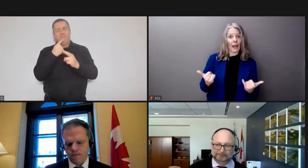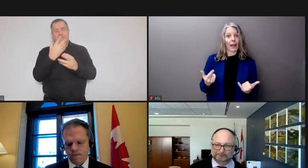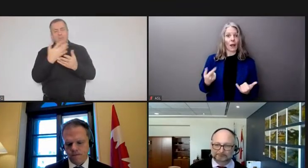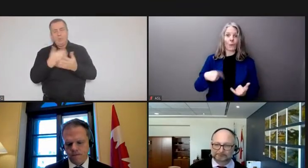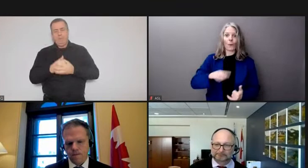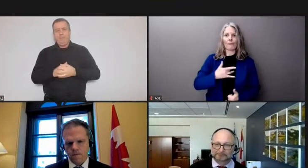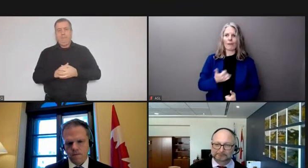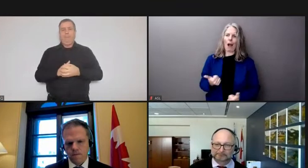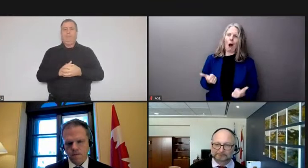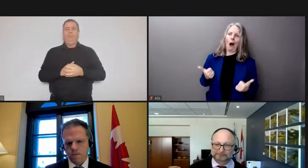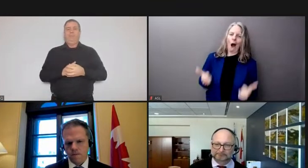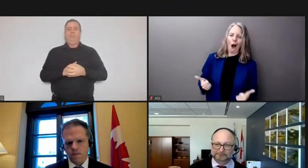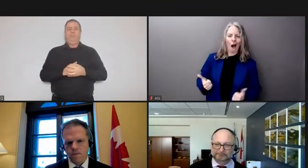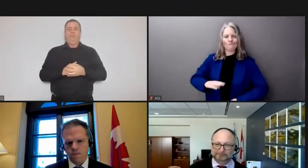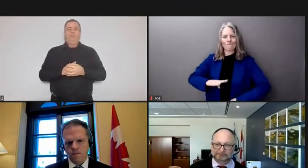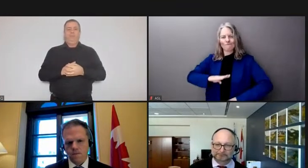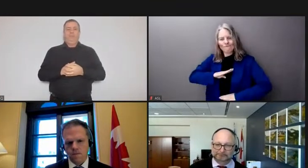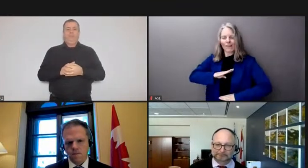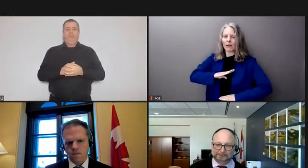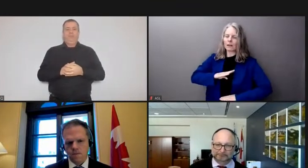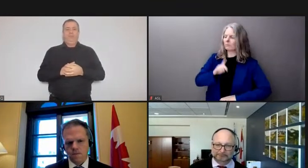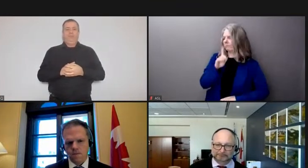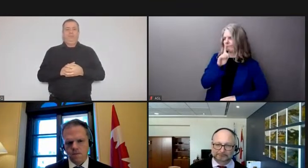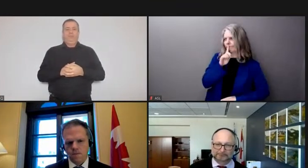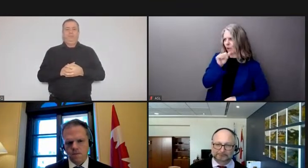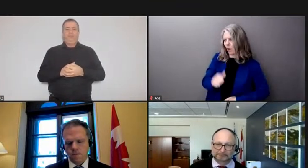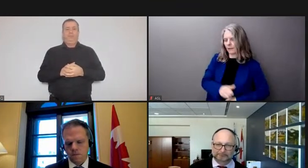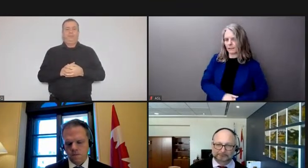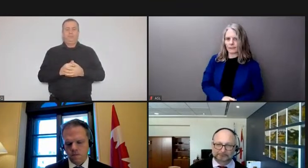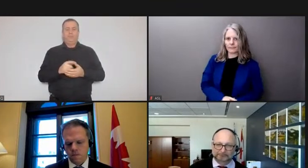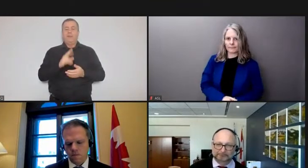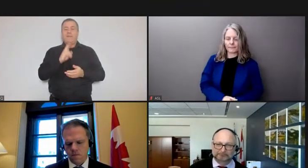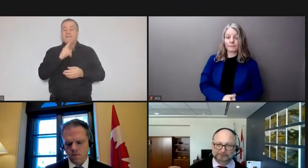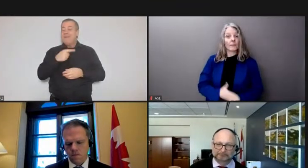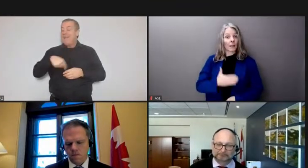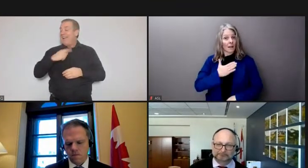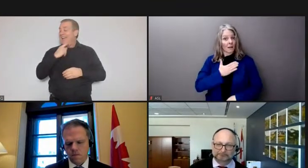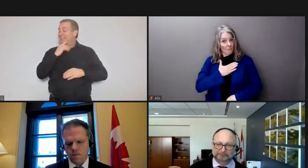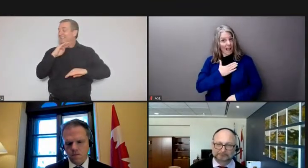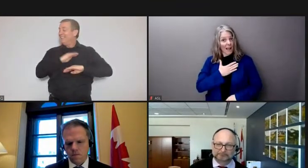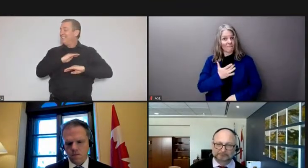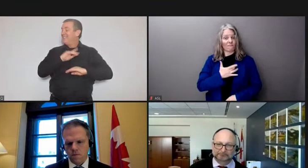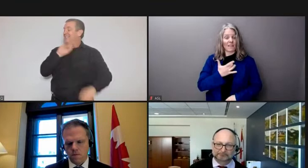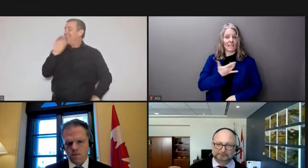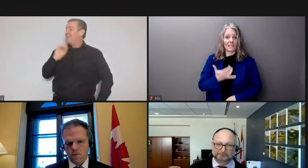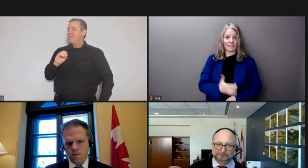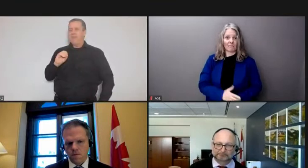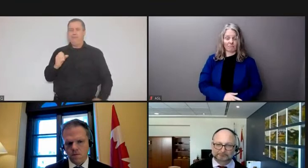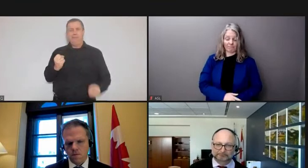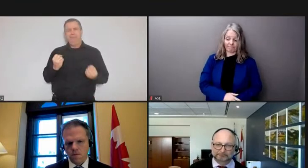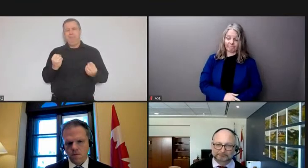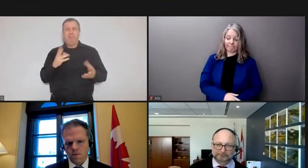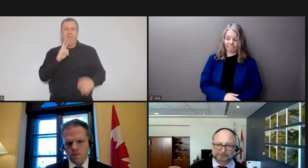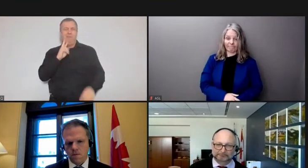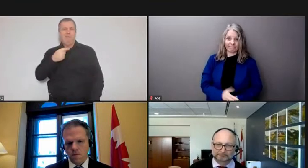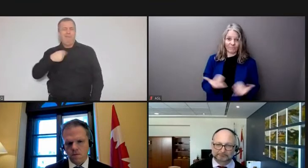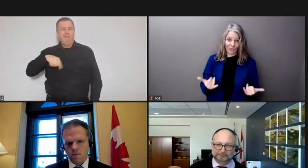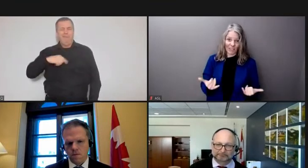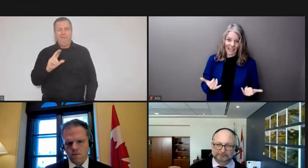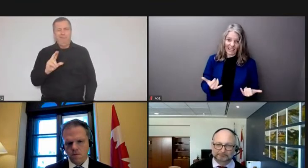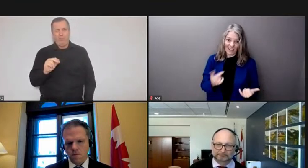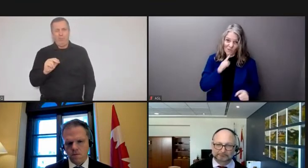any of us takes any satisfaction for me this is a day of real sorrow